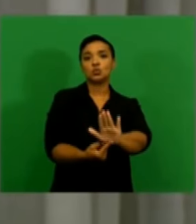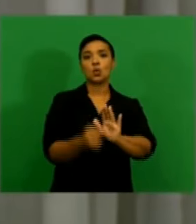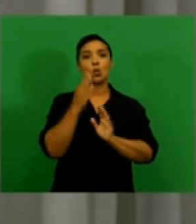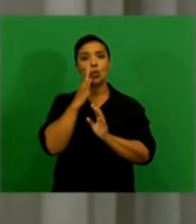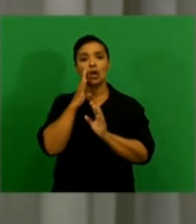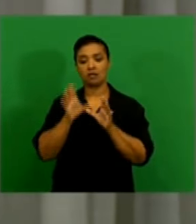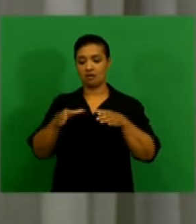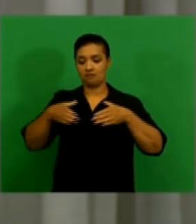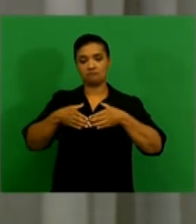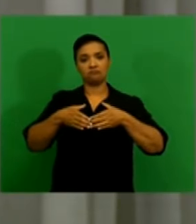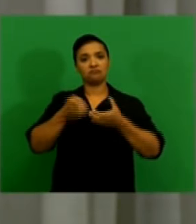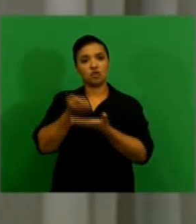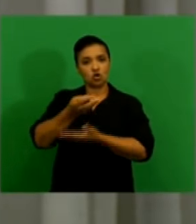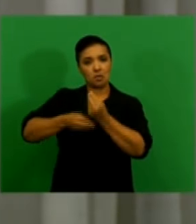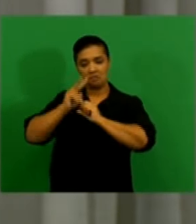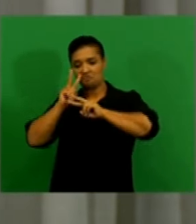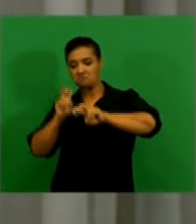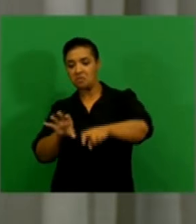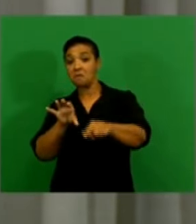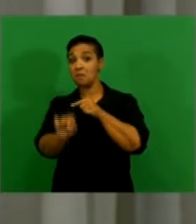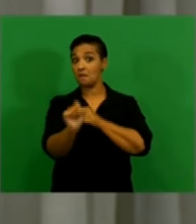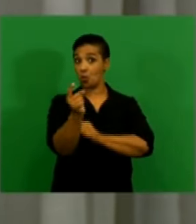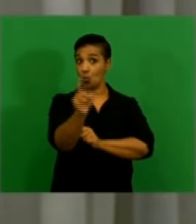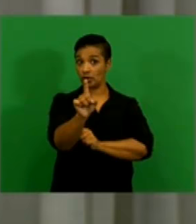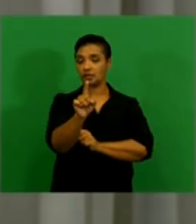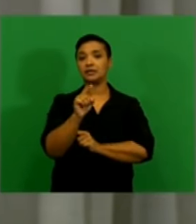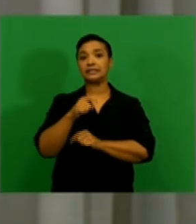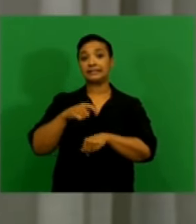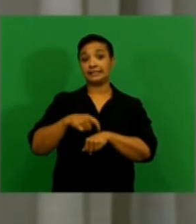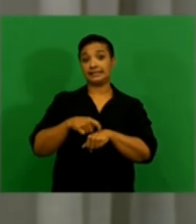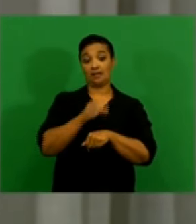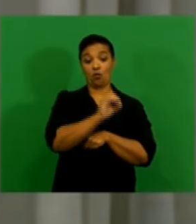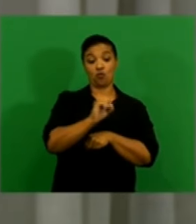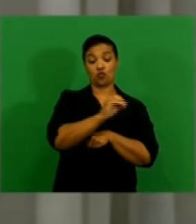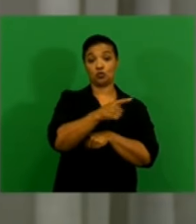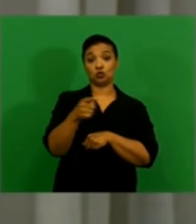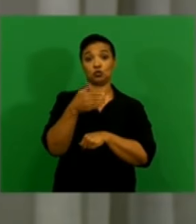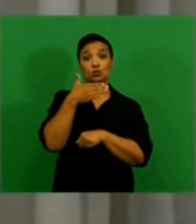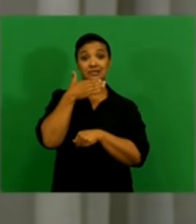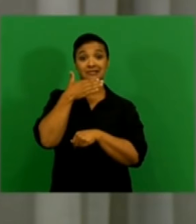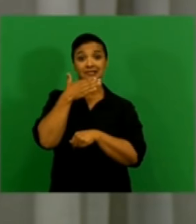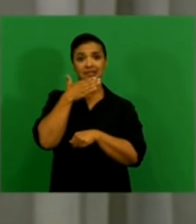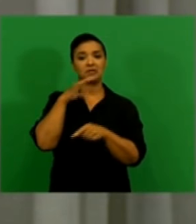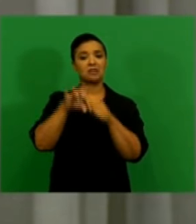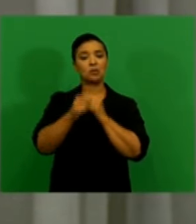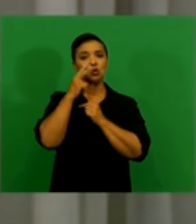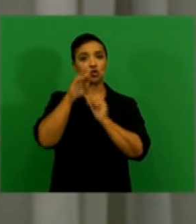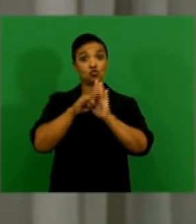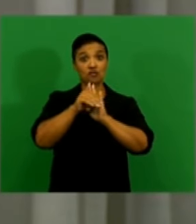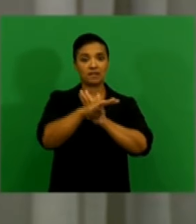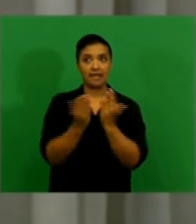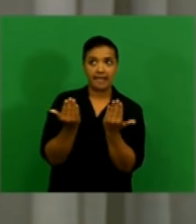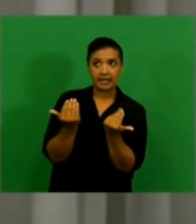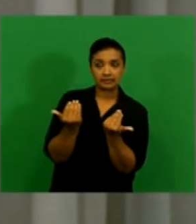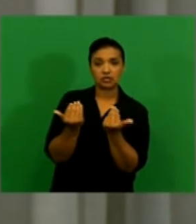conducted by the Bureau for Economic Research during the fourth quarter of 2016, showed average inflation expectations